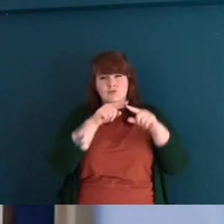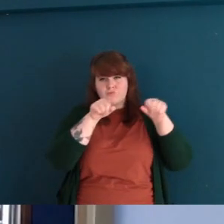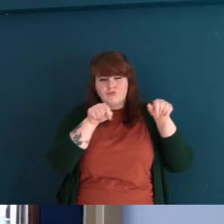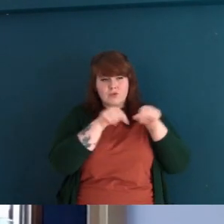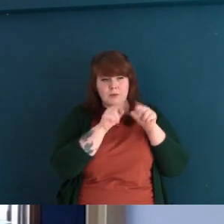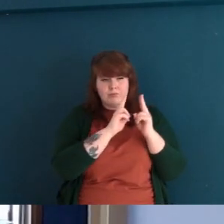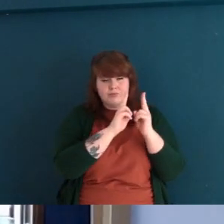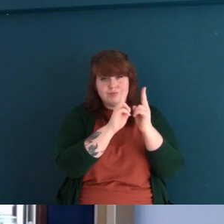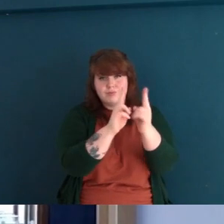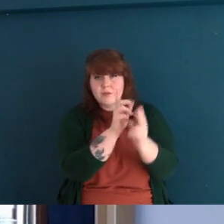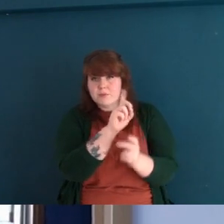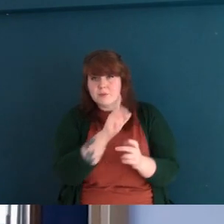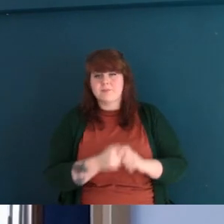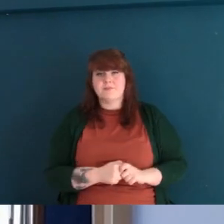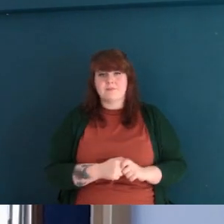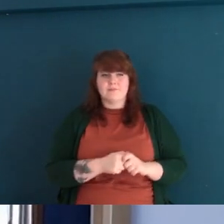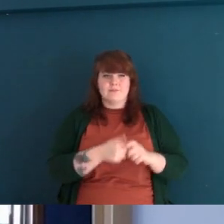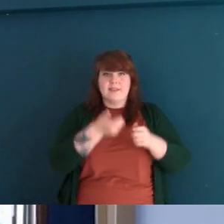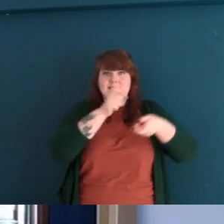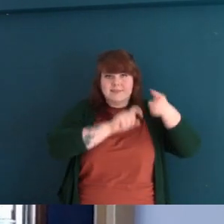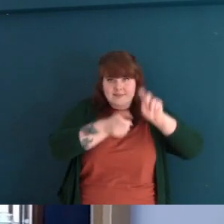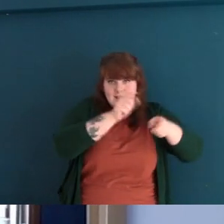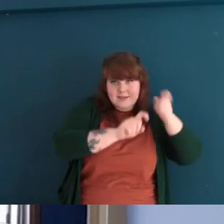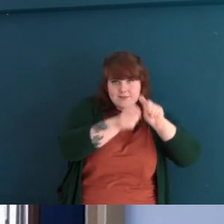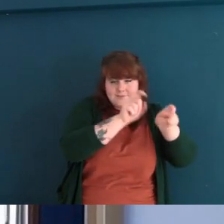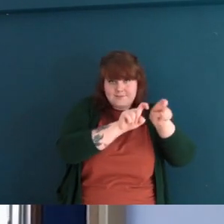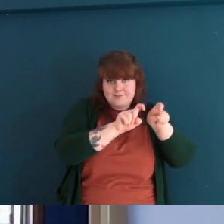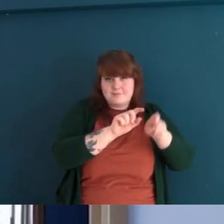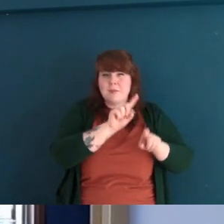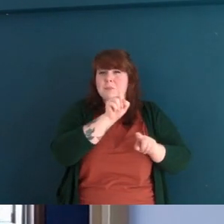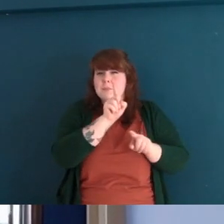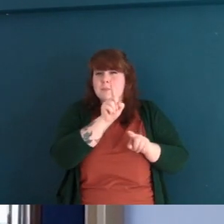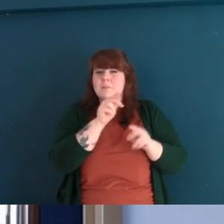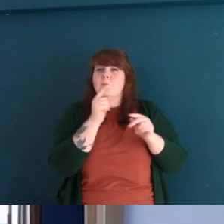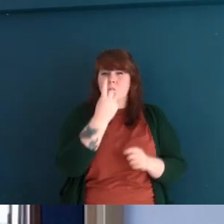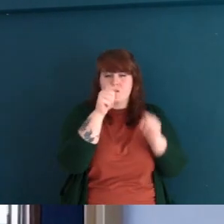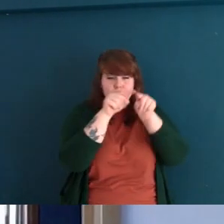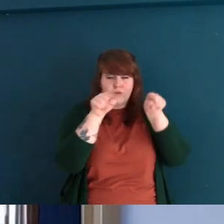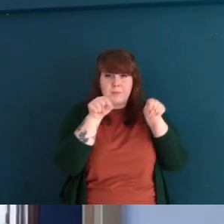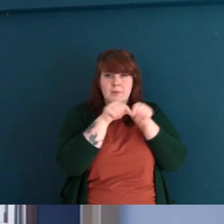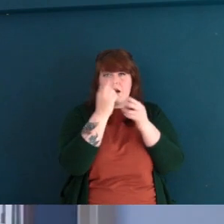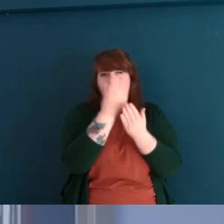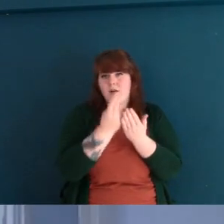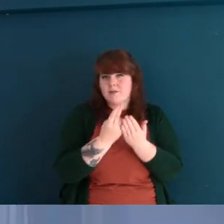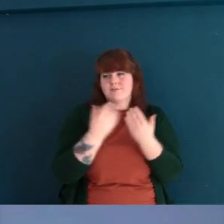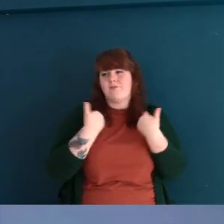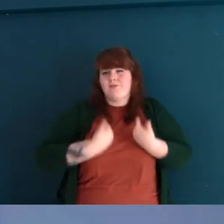Most of C1 is science classrooms but there is an art classroom and a fashion and textile classroom just above.